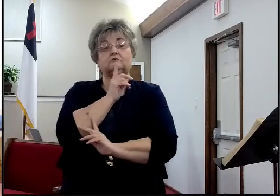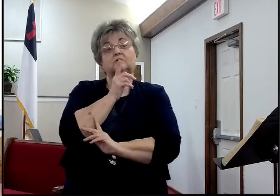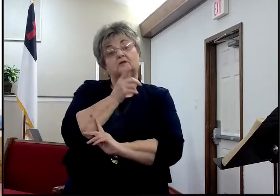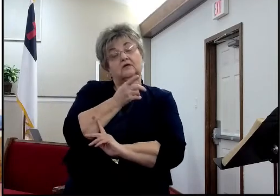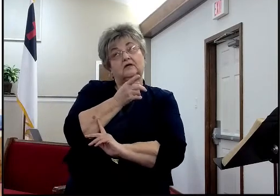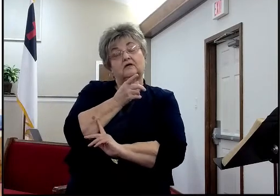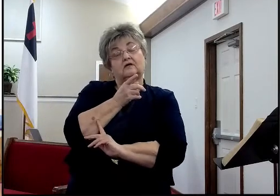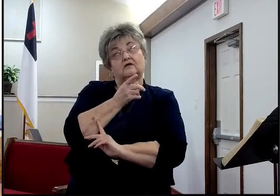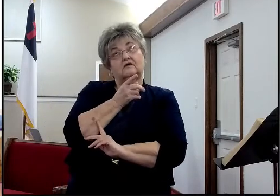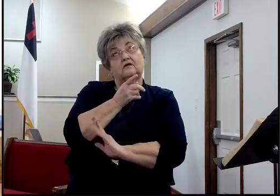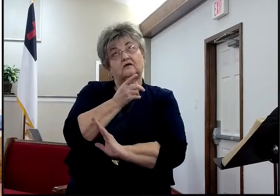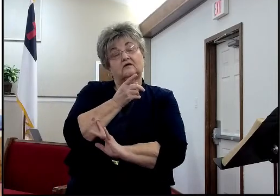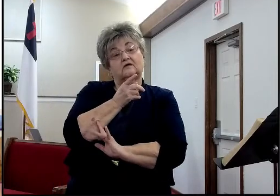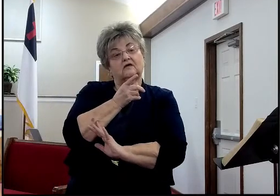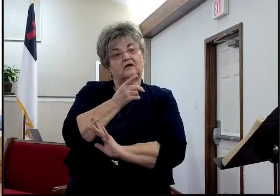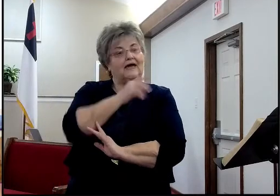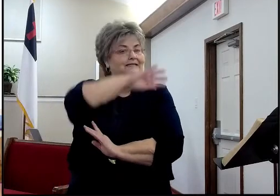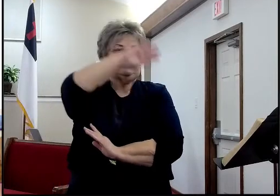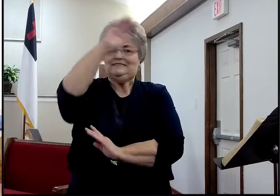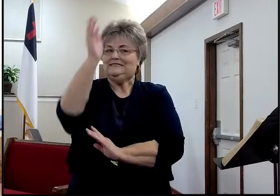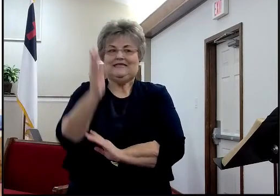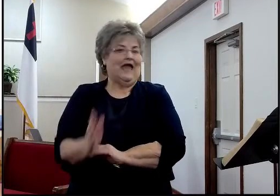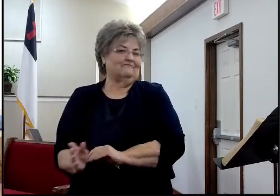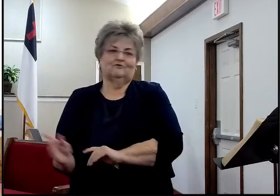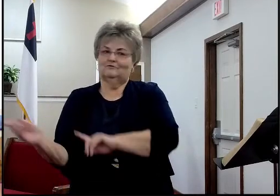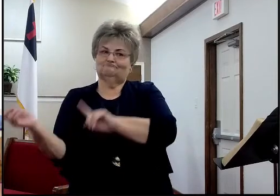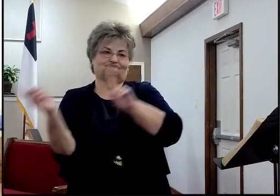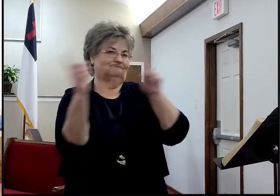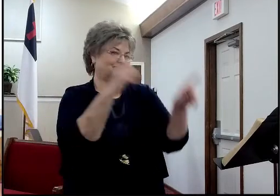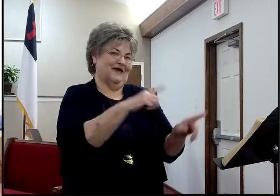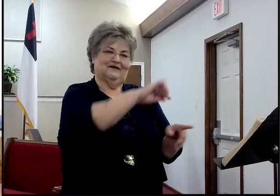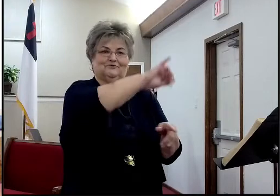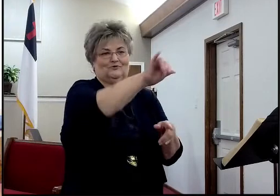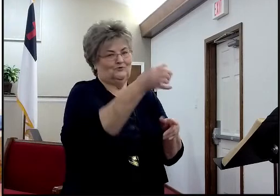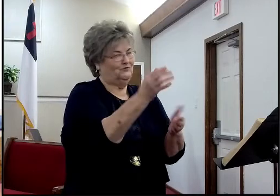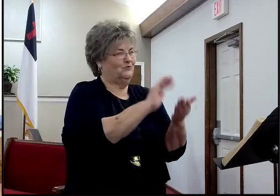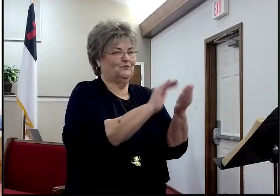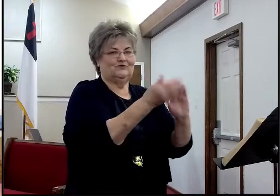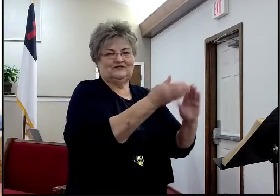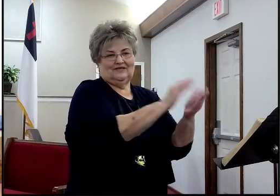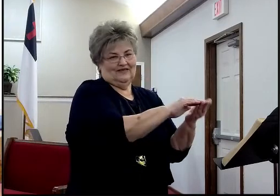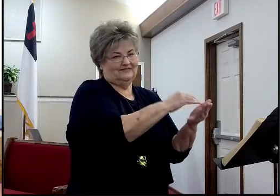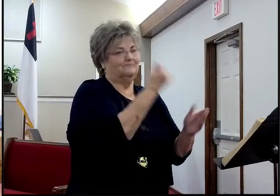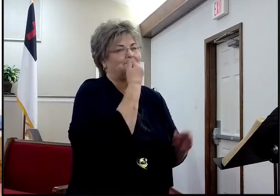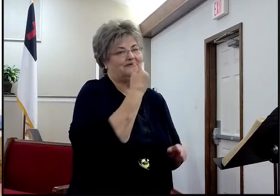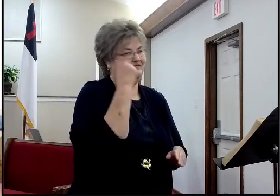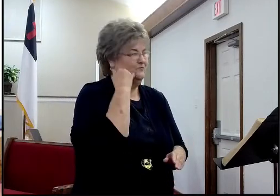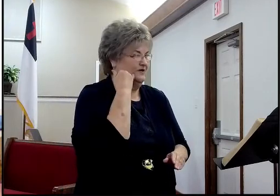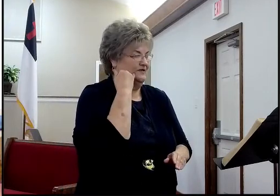they, they were never returned, and they became, the modern English people,